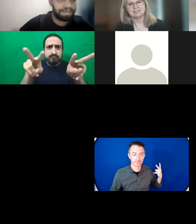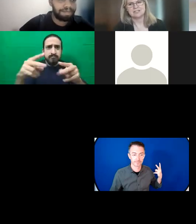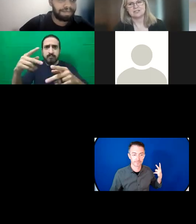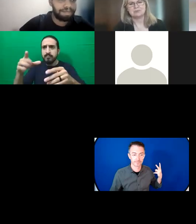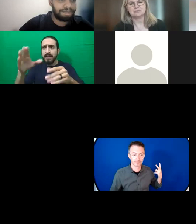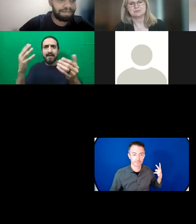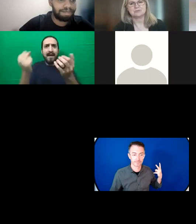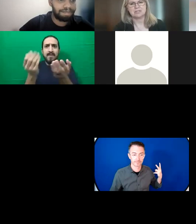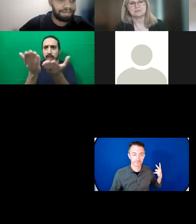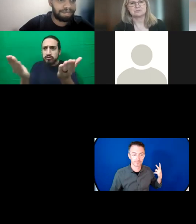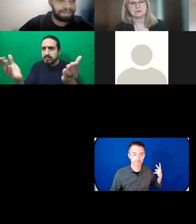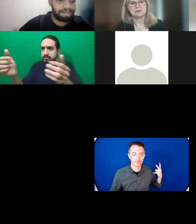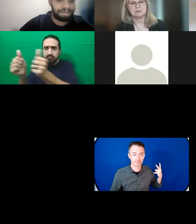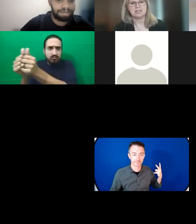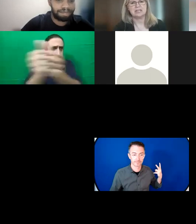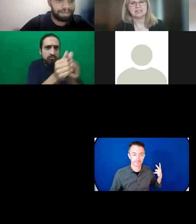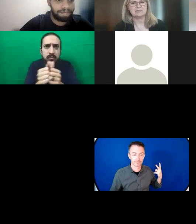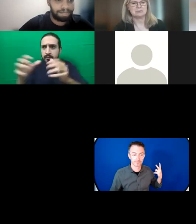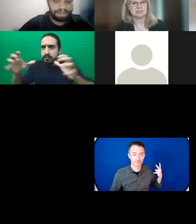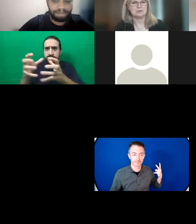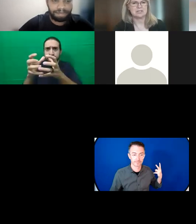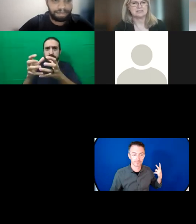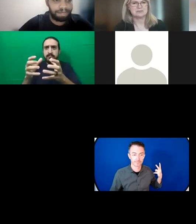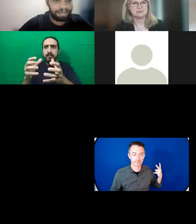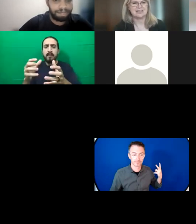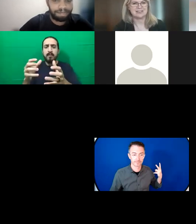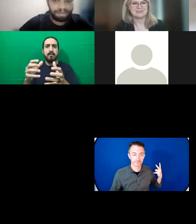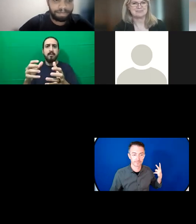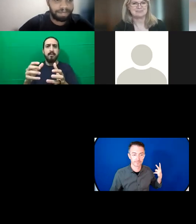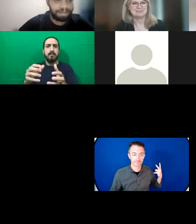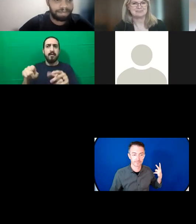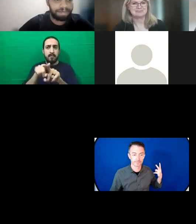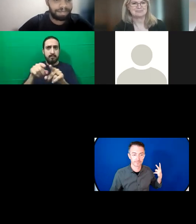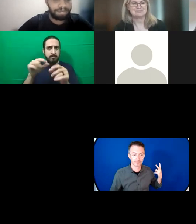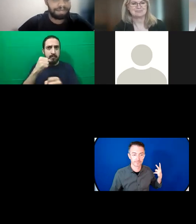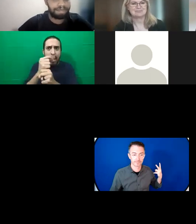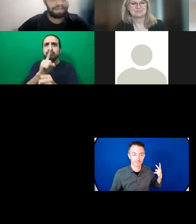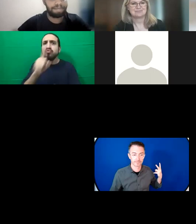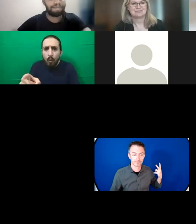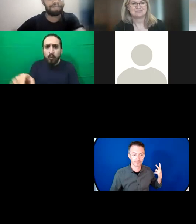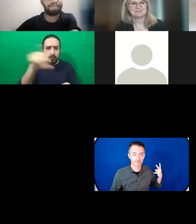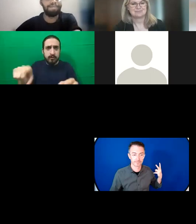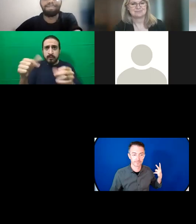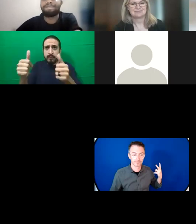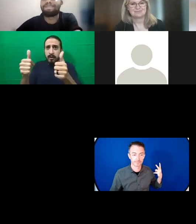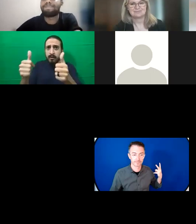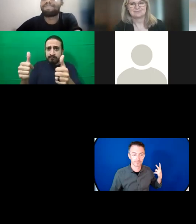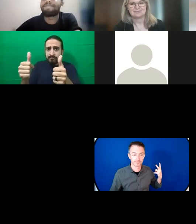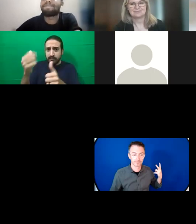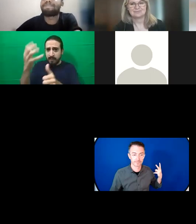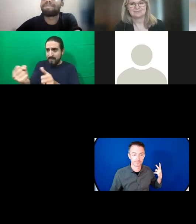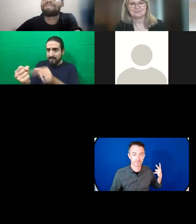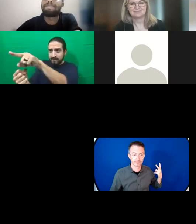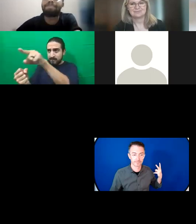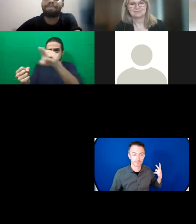gender bubbles to make sure that we're bringing in everybody who needs to be there. Thank you. Thank you. I